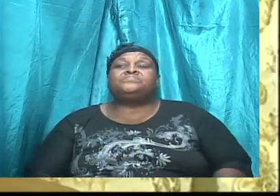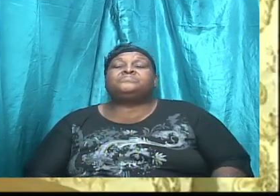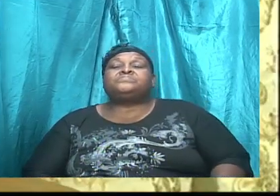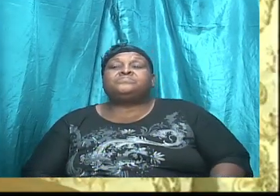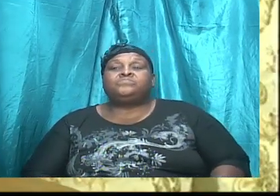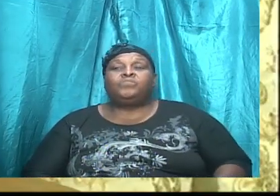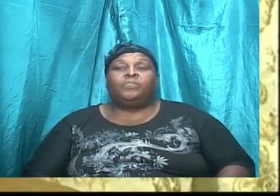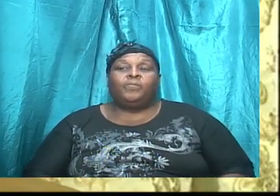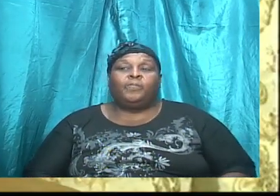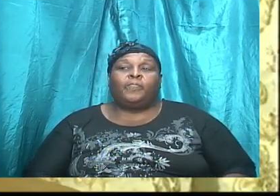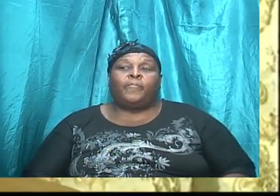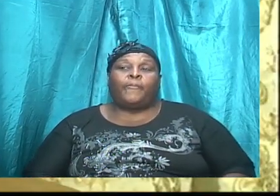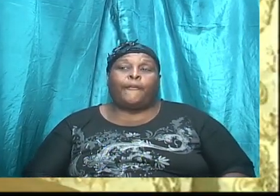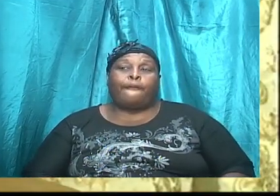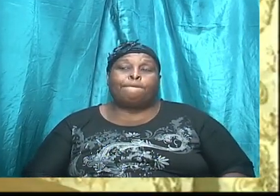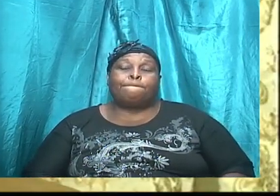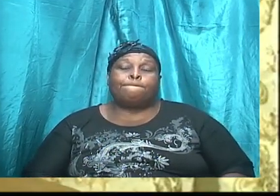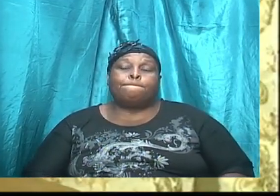Amen.